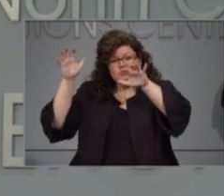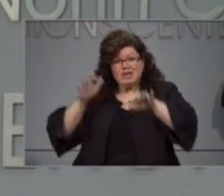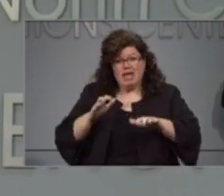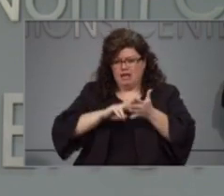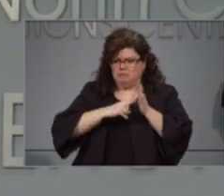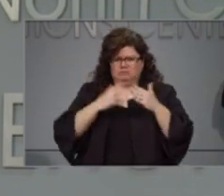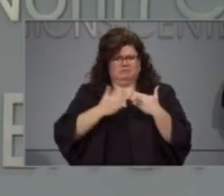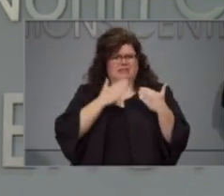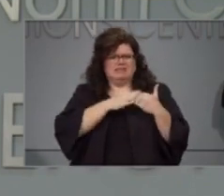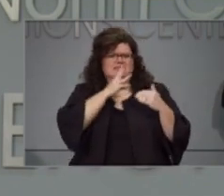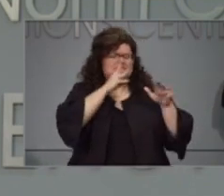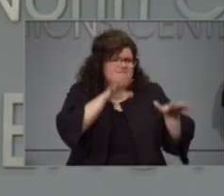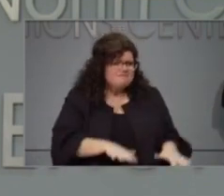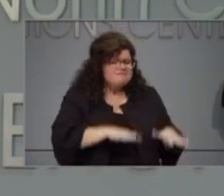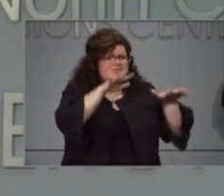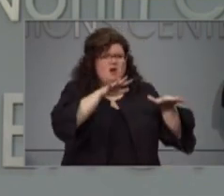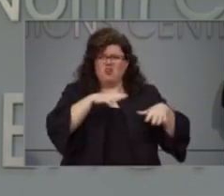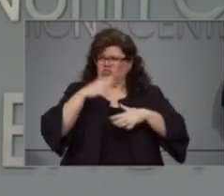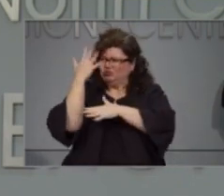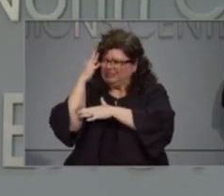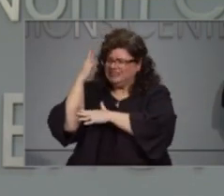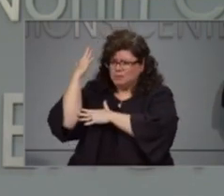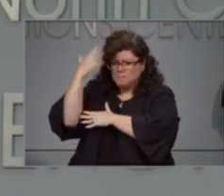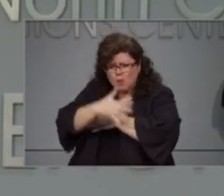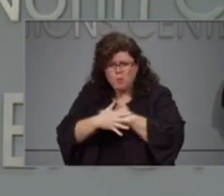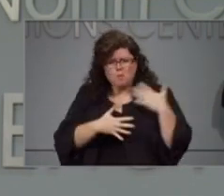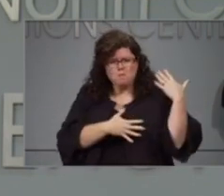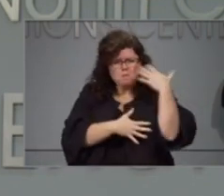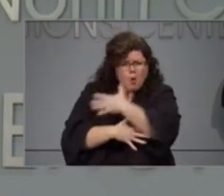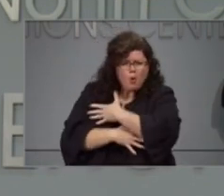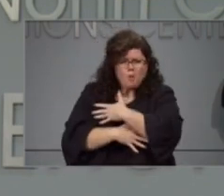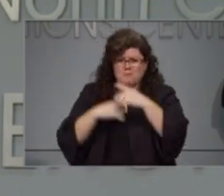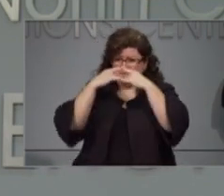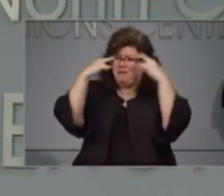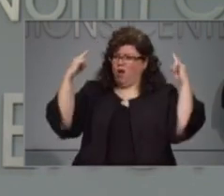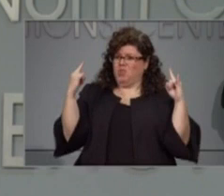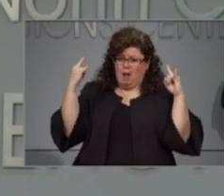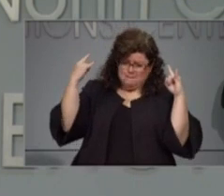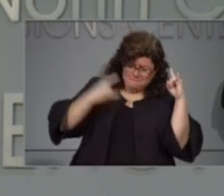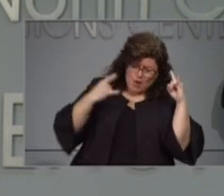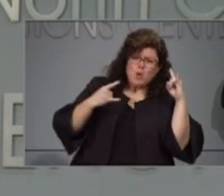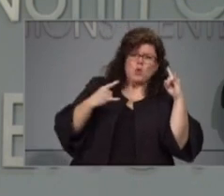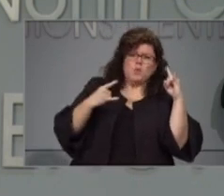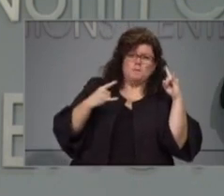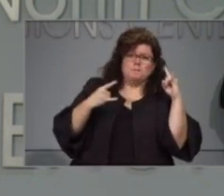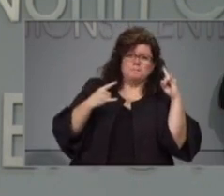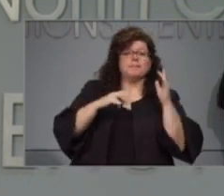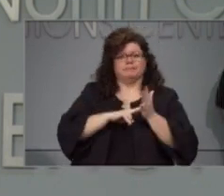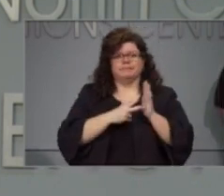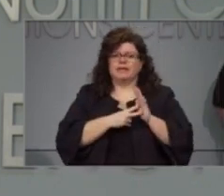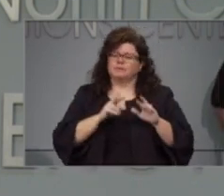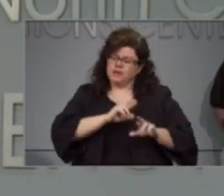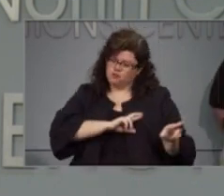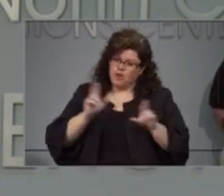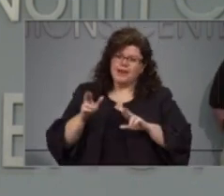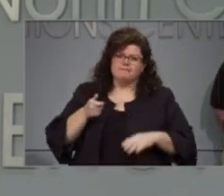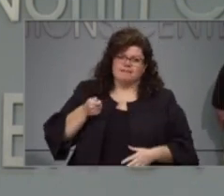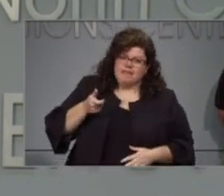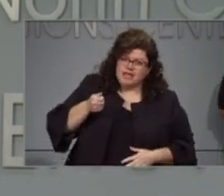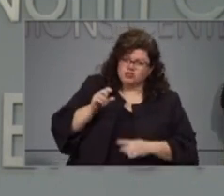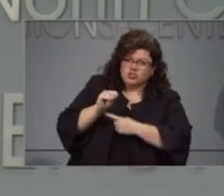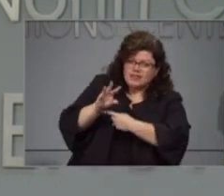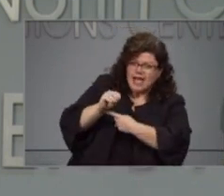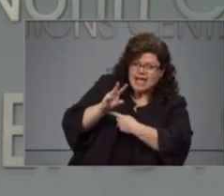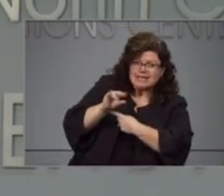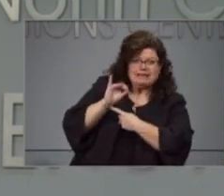flooding, downed trees, and downed power lines. And make sure you're ready with supplies, flashlights and things in case